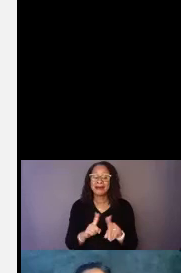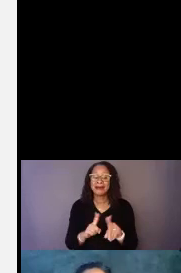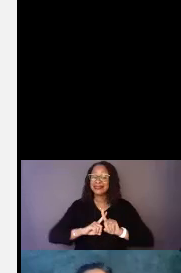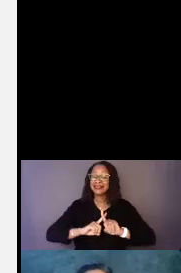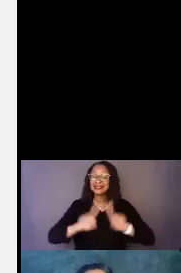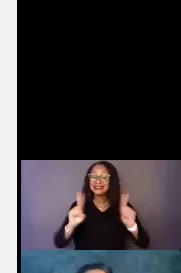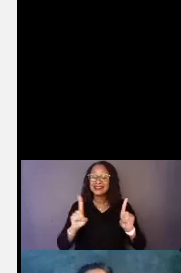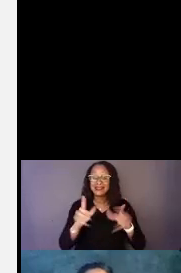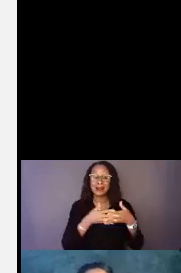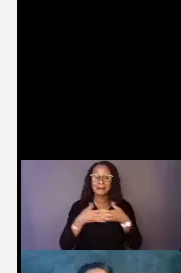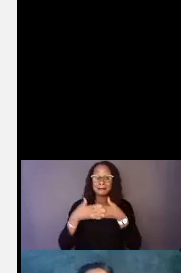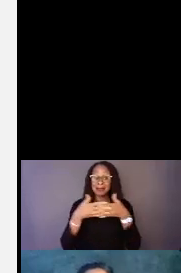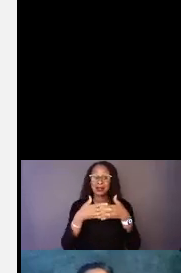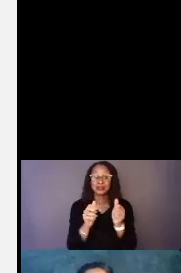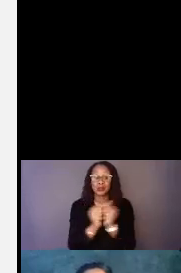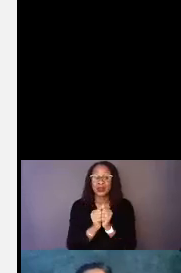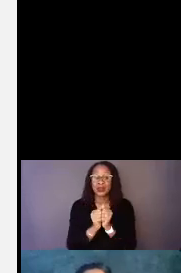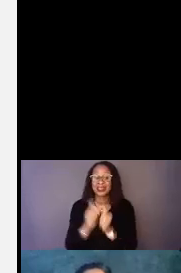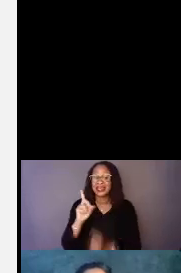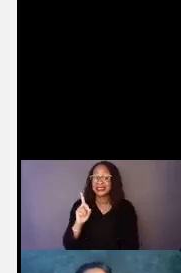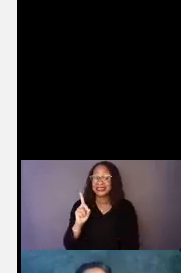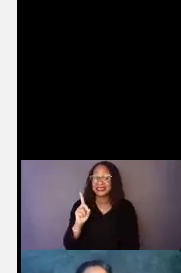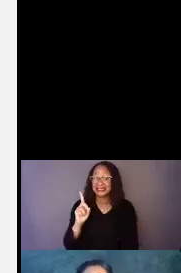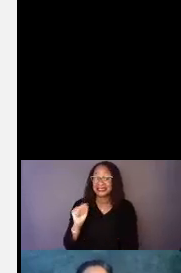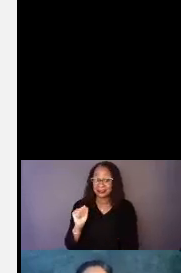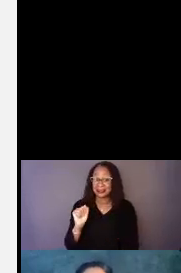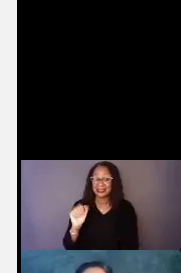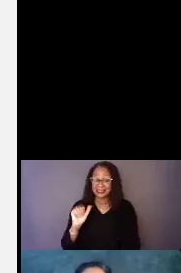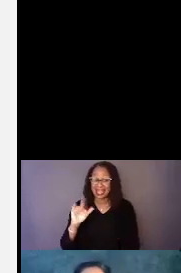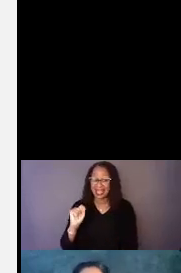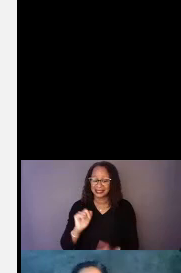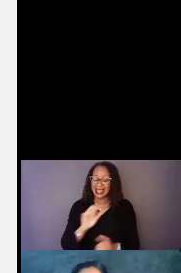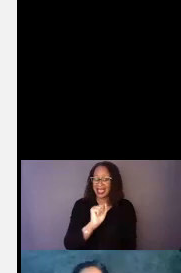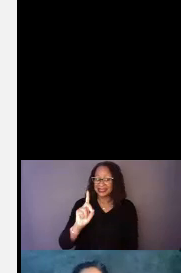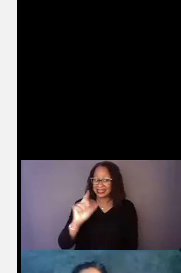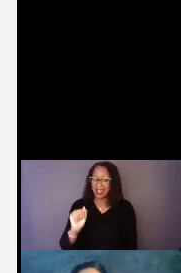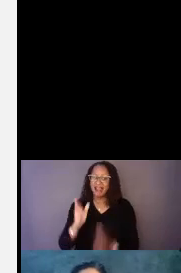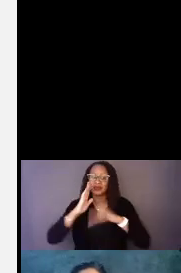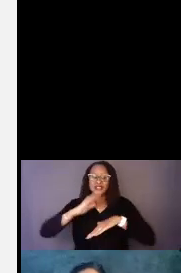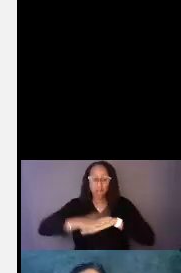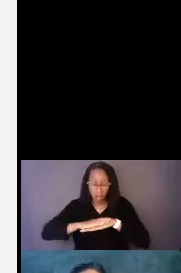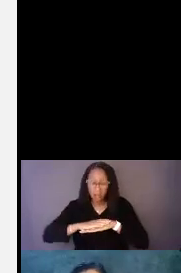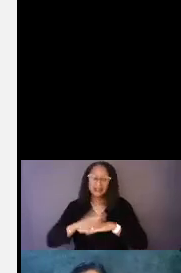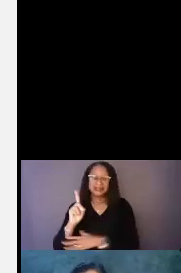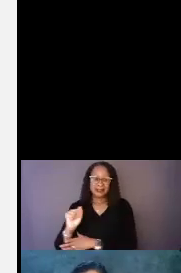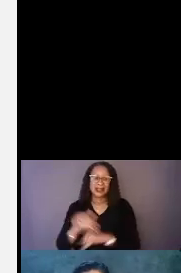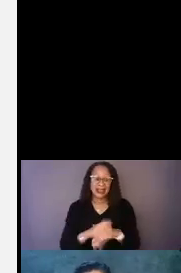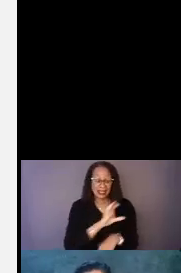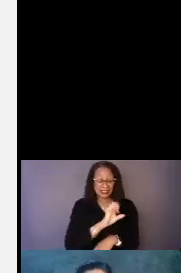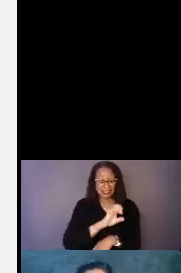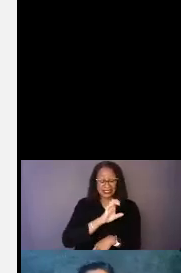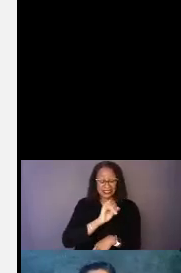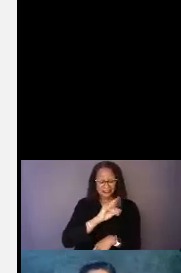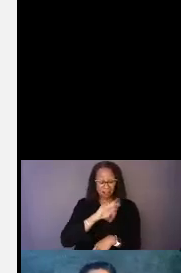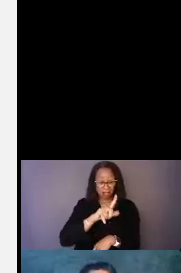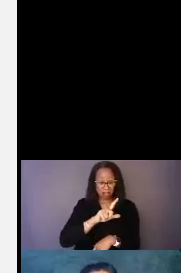the difference is that the Americans with Disabilities Act focuses on disabilities. So while the Civil Rights Act says you must provide